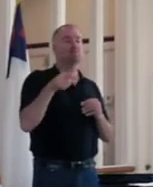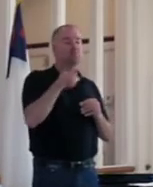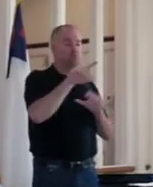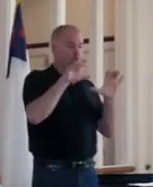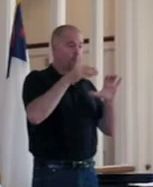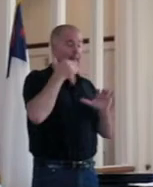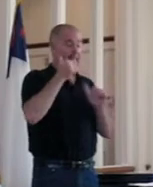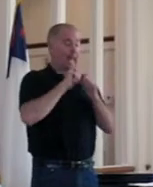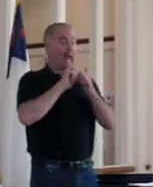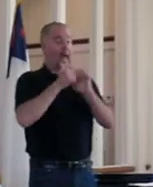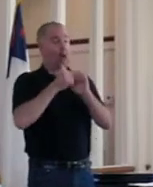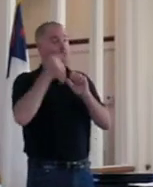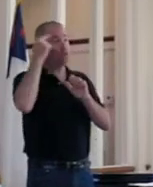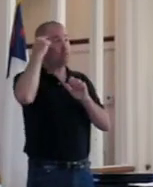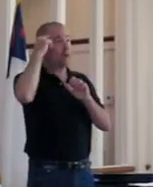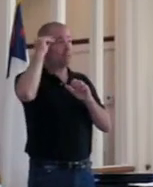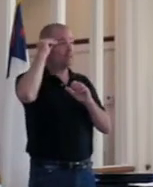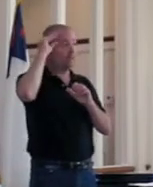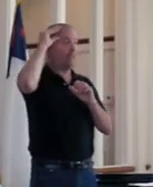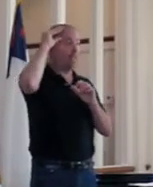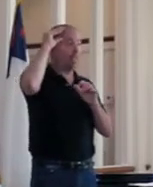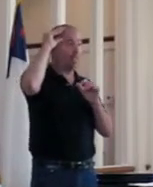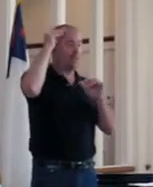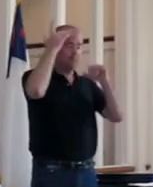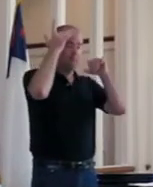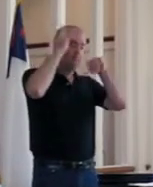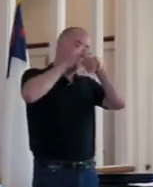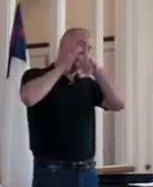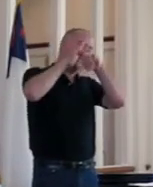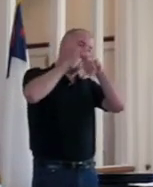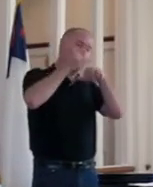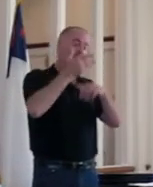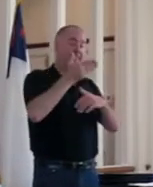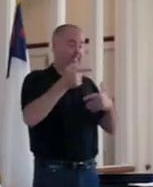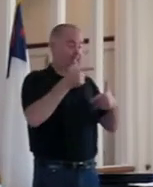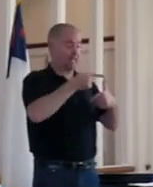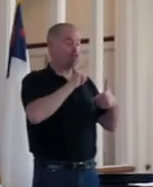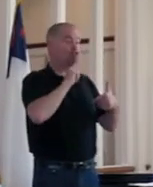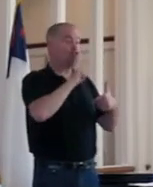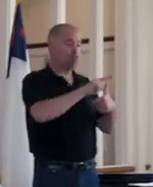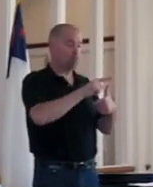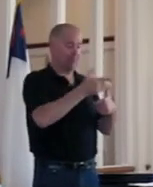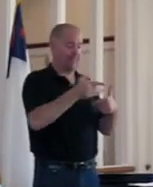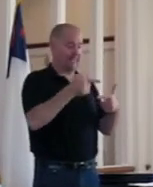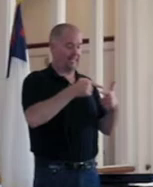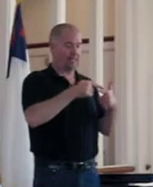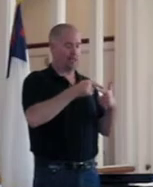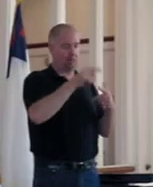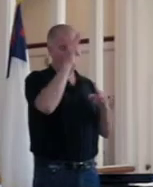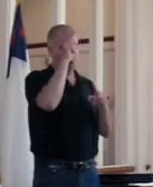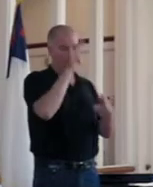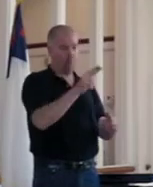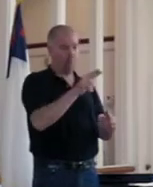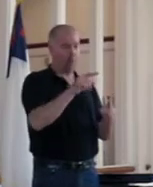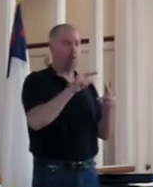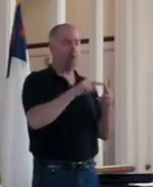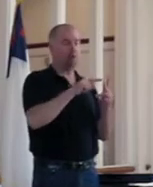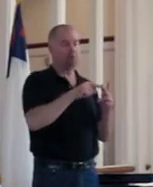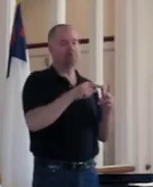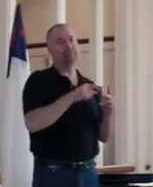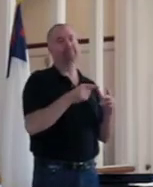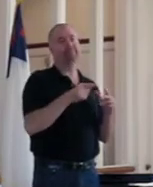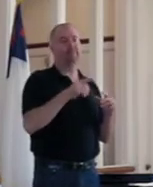filling your minds and meditating on things true, on things noble and reputable,